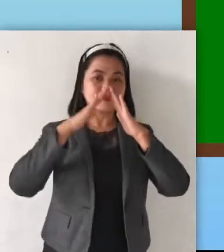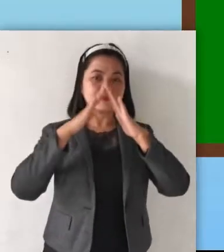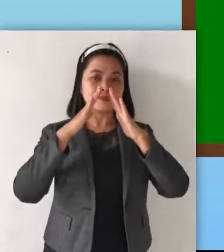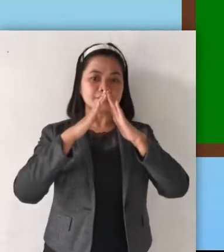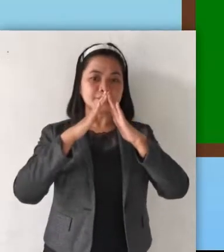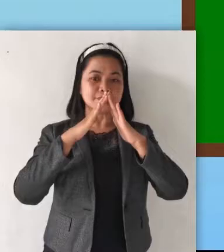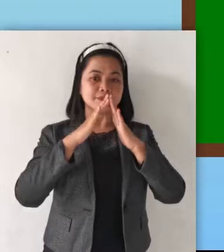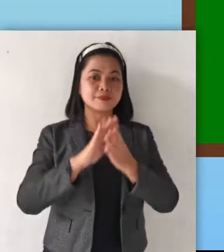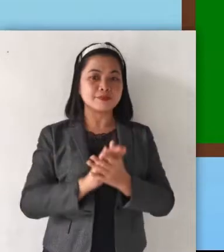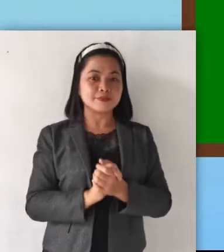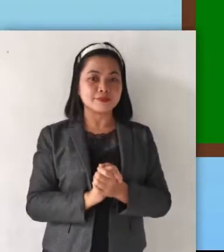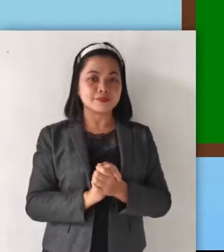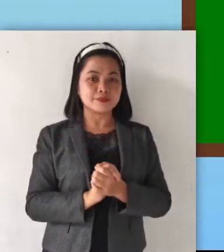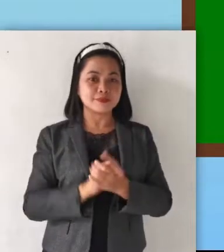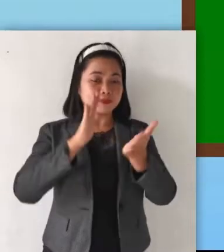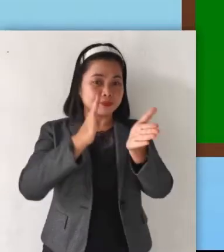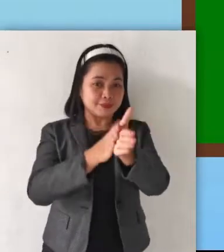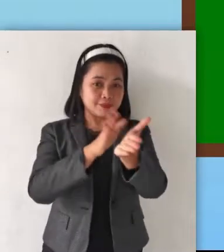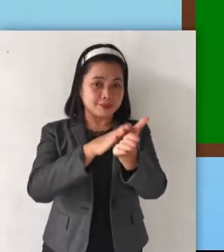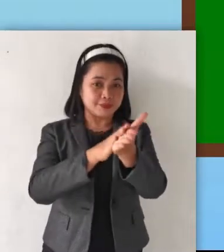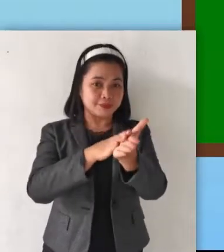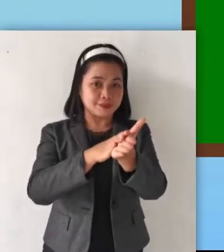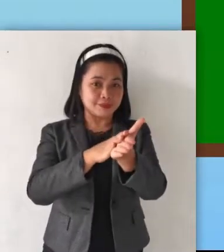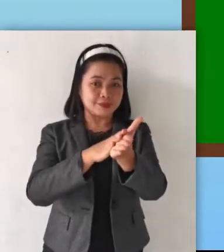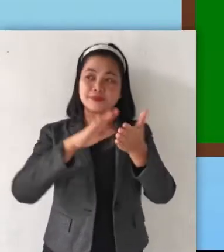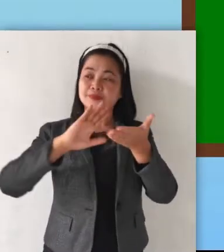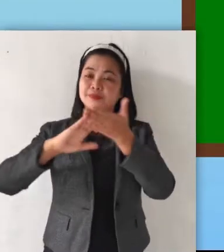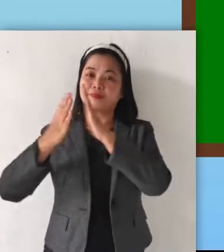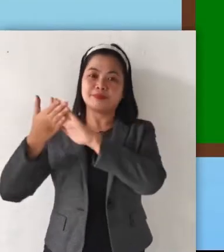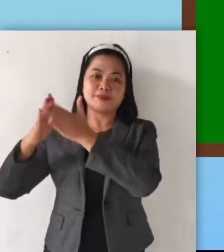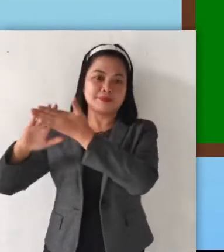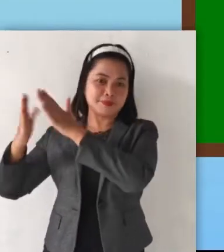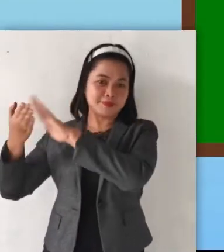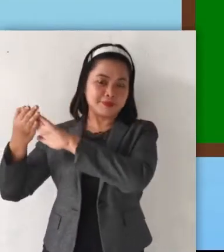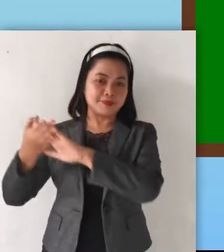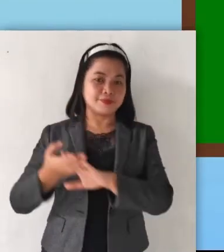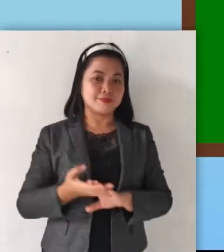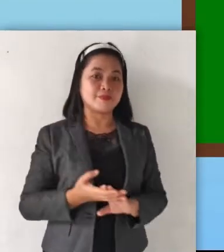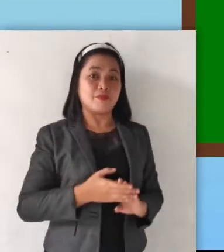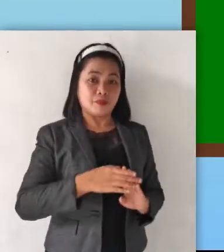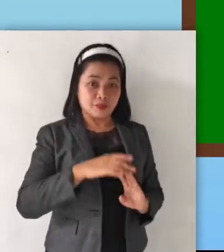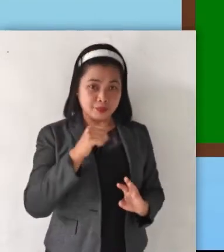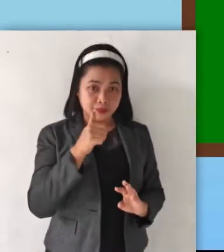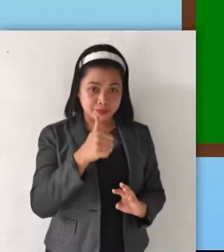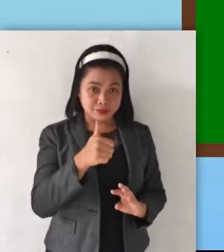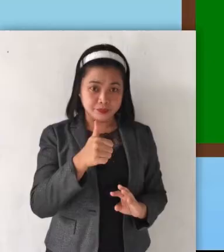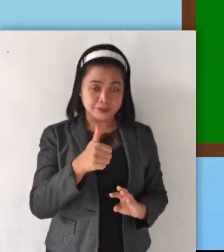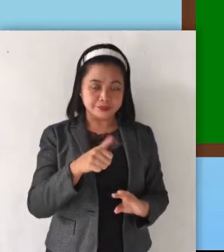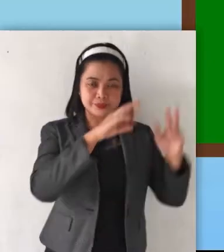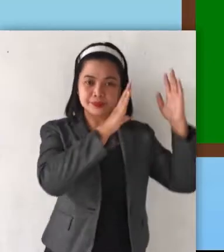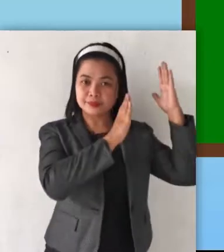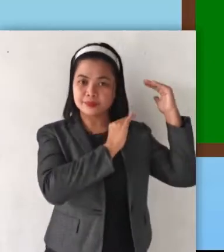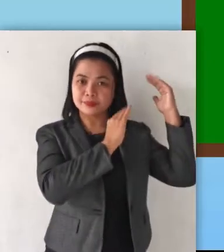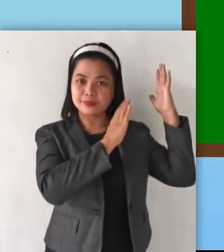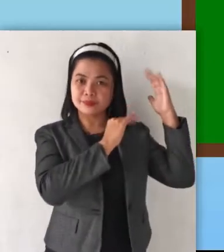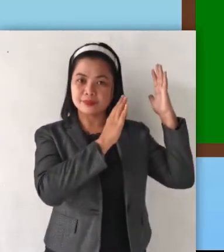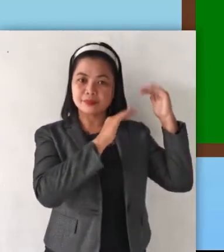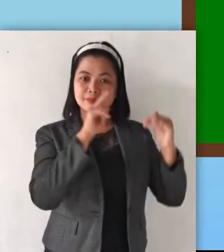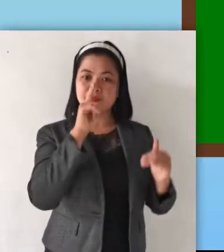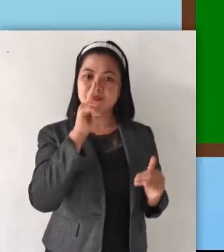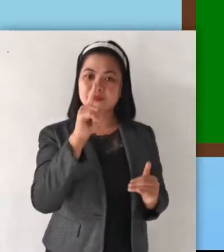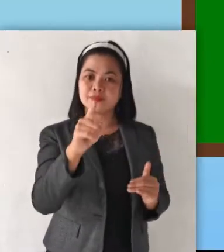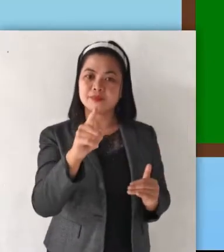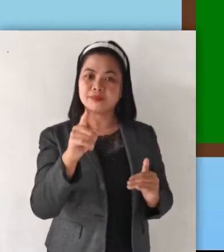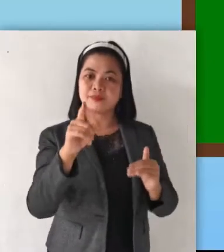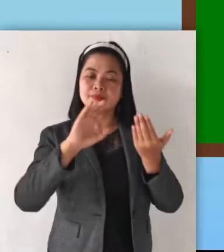home, in your school, and in our surroundings. Also, we hope that you can